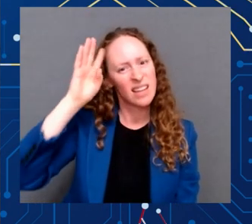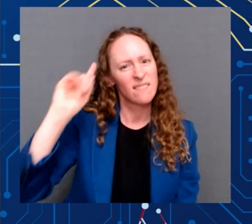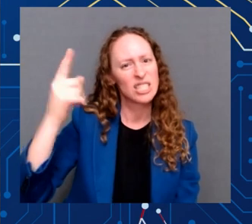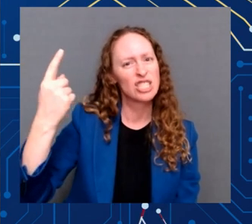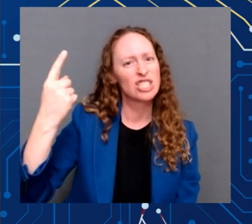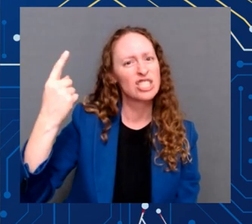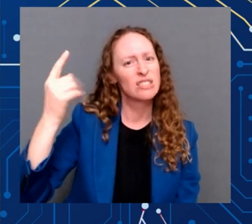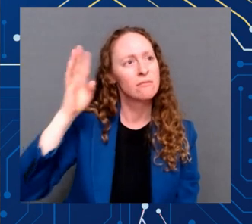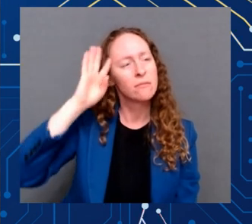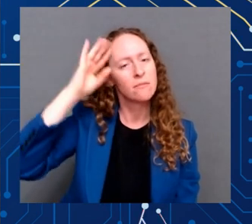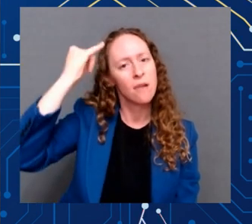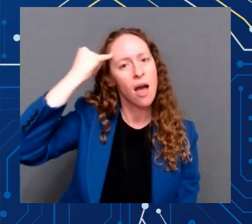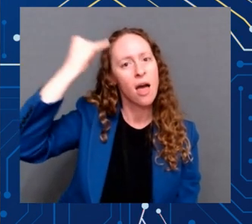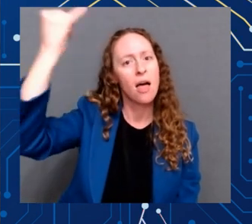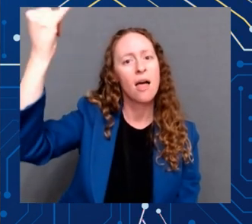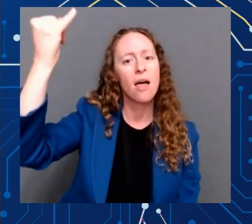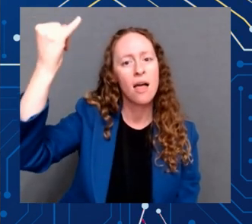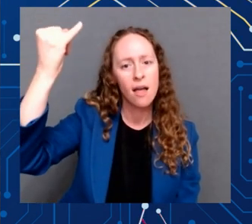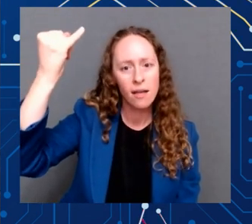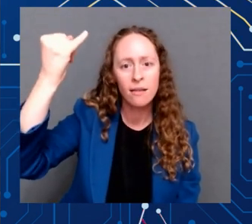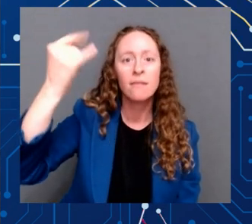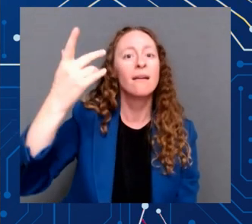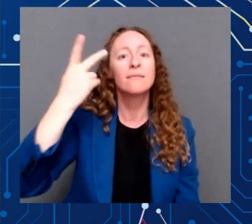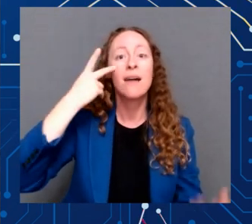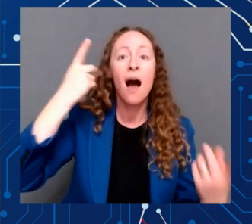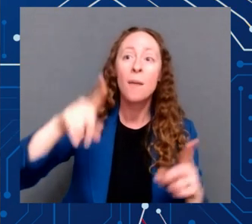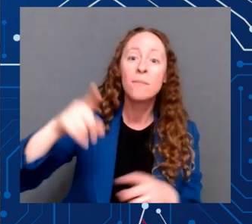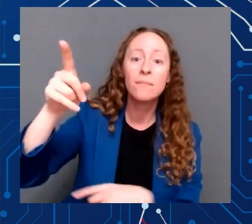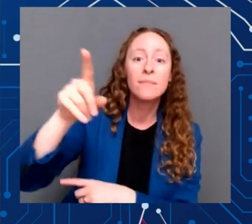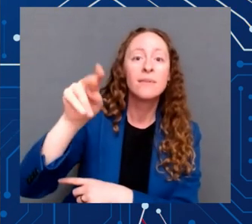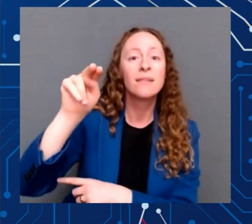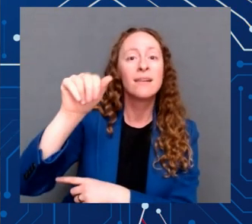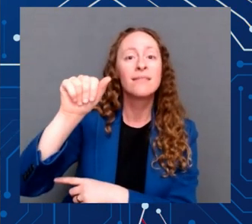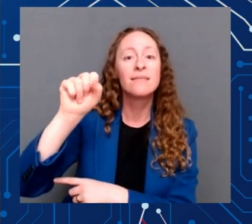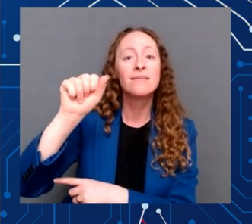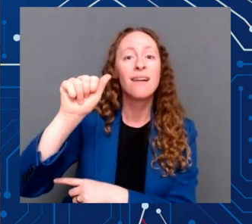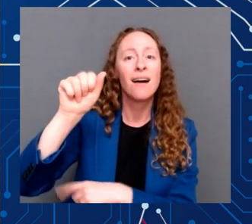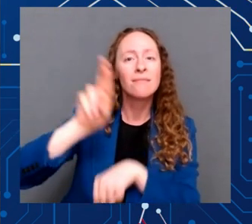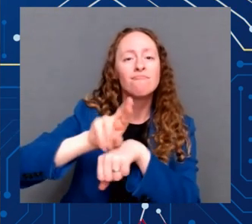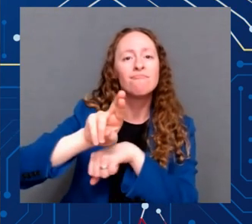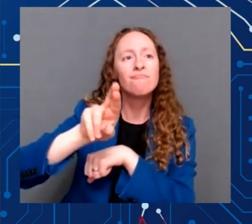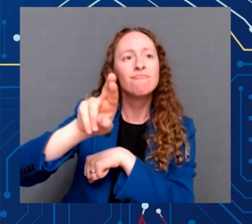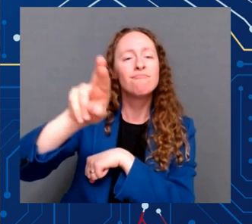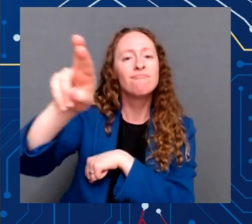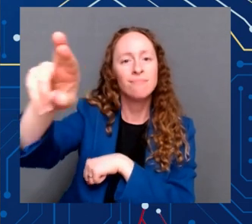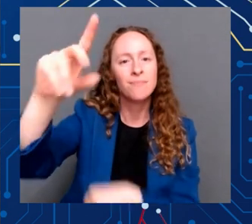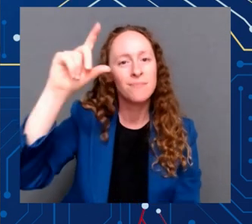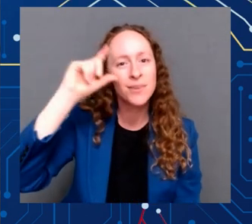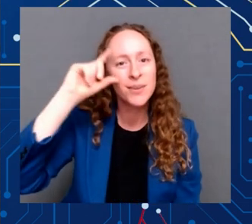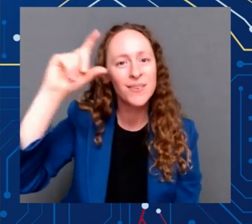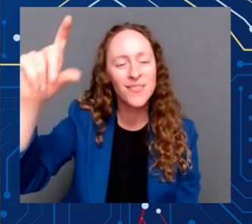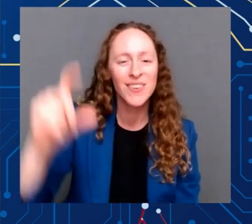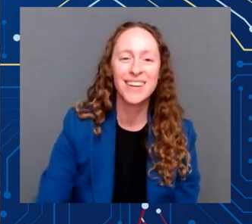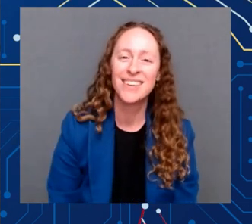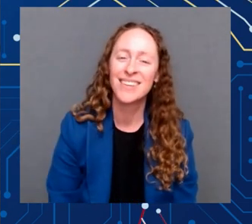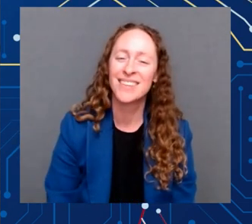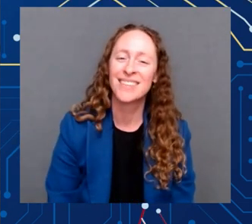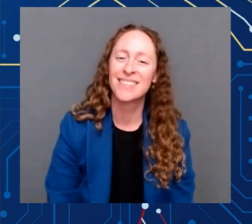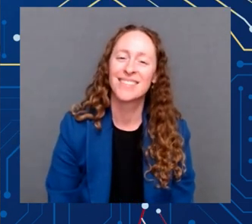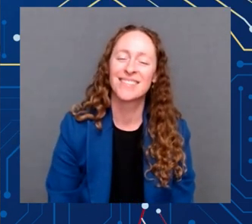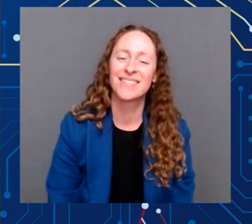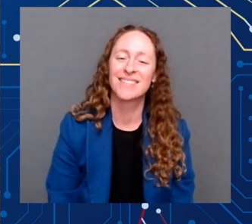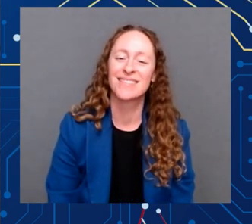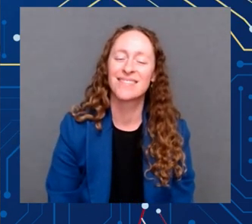Federal research and development brought down the cost of making them and built a market in an entire industry. As a result,